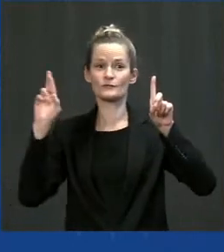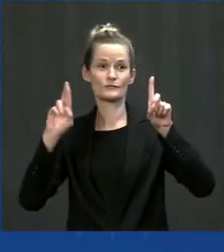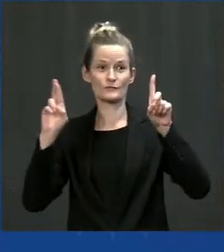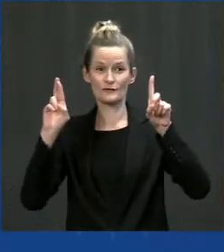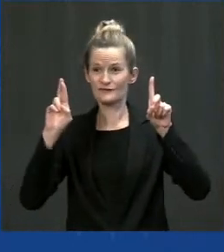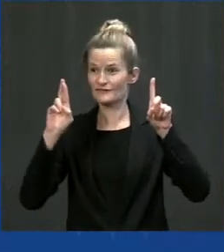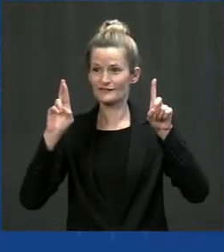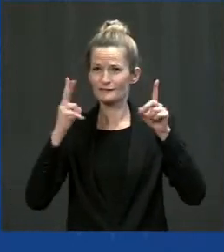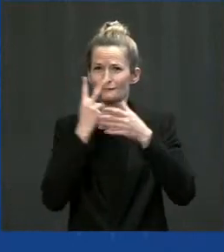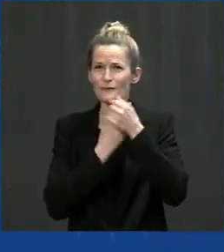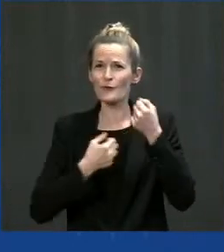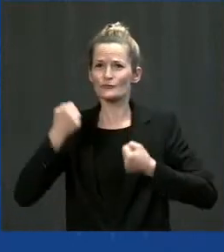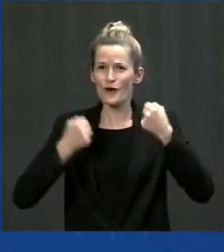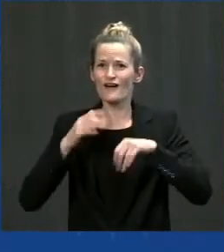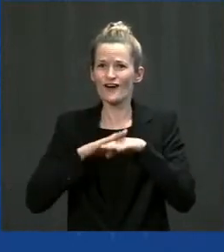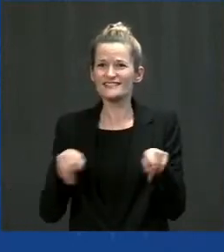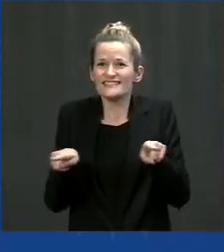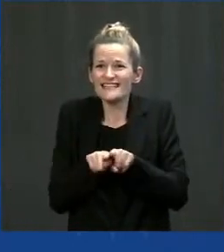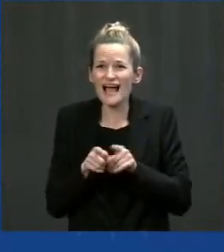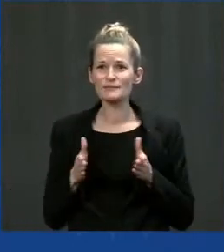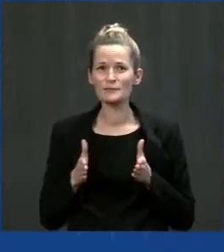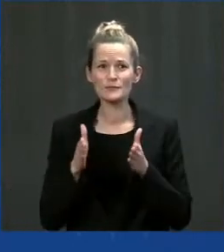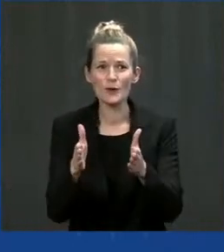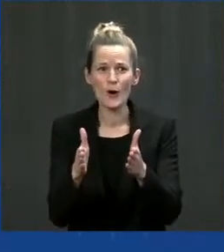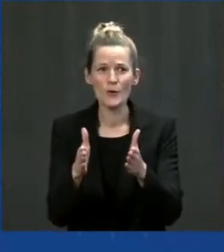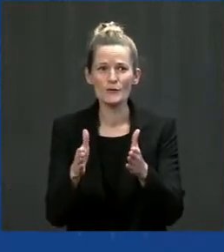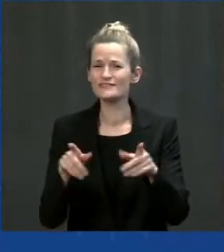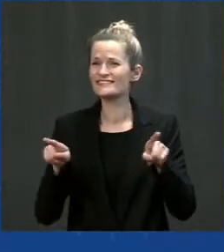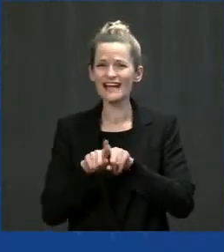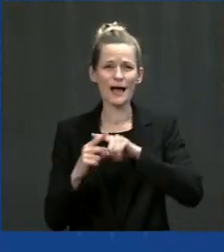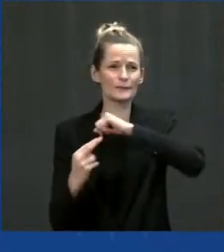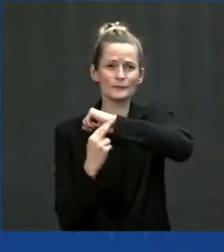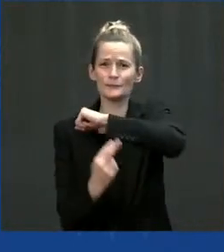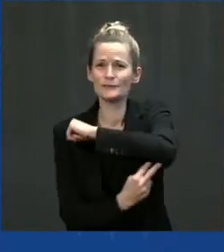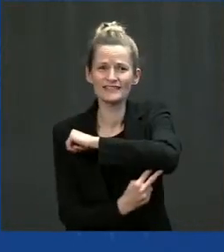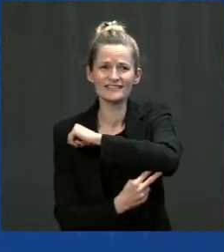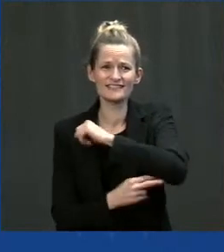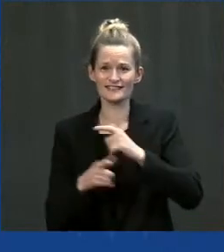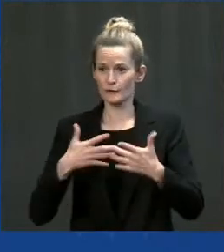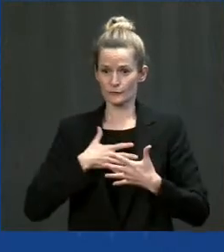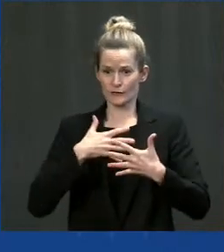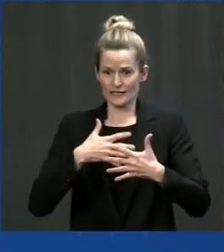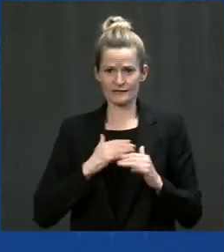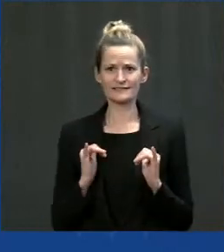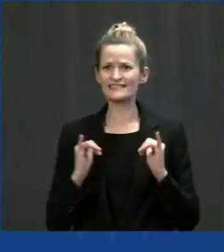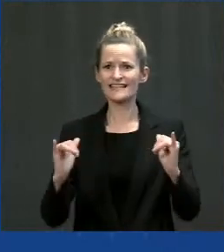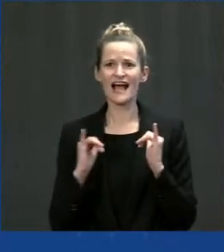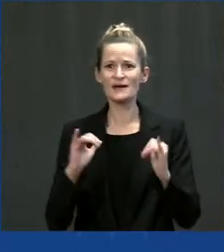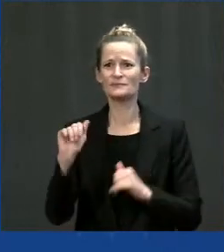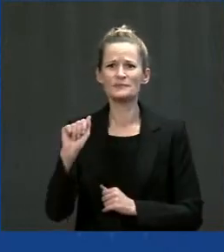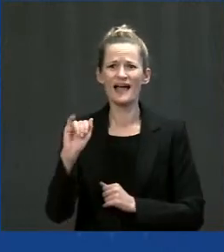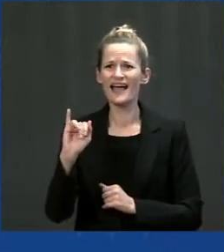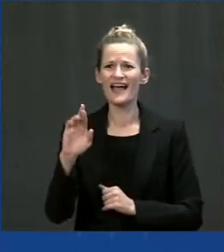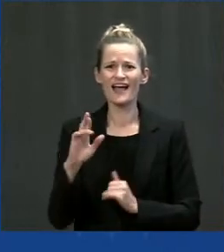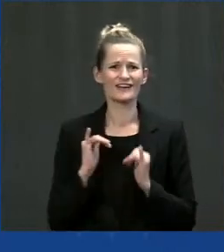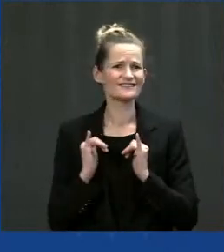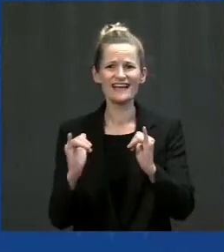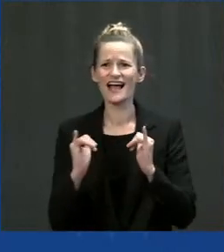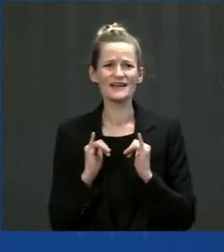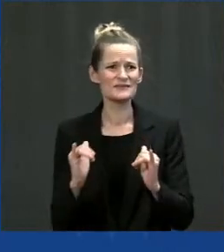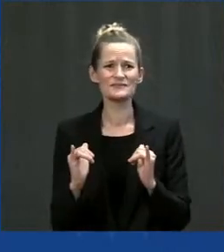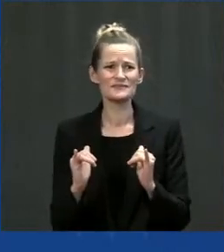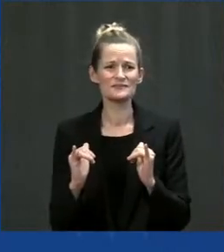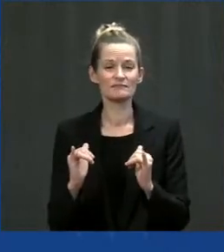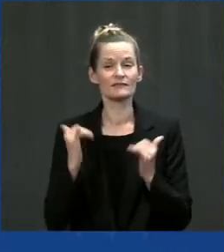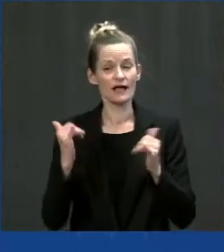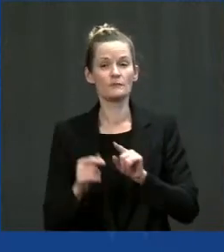mass transit and read the same air. So unfortunately, Fresno, along with Los